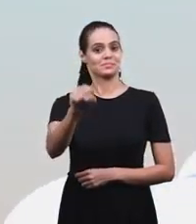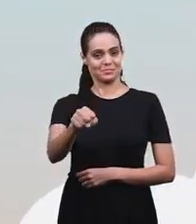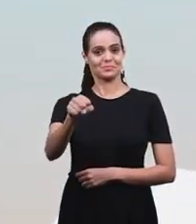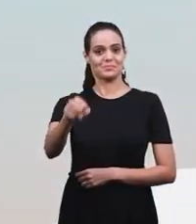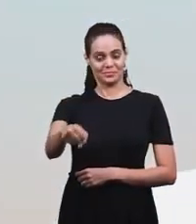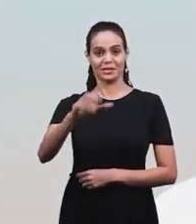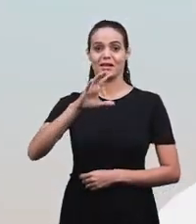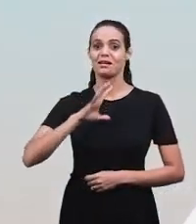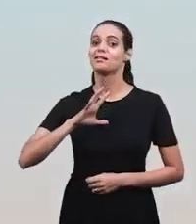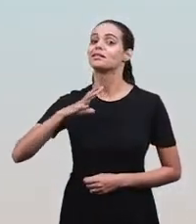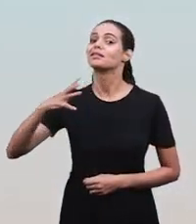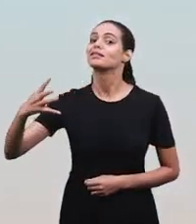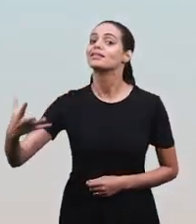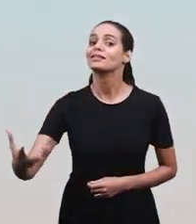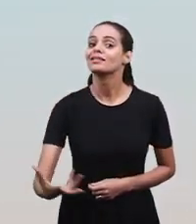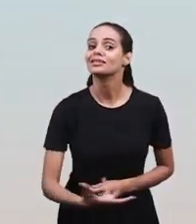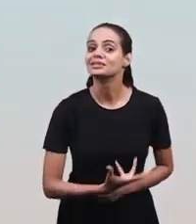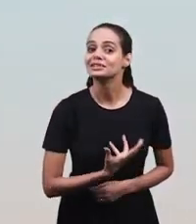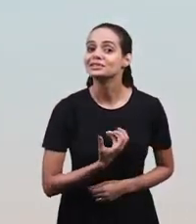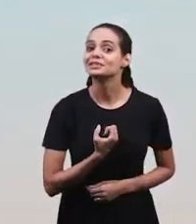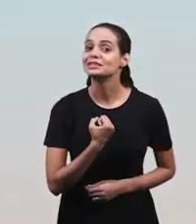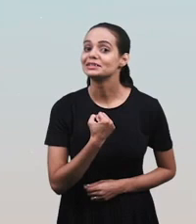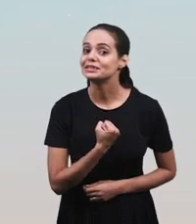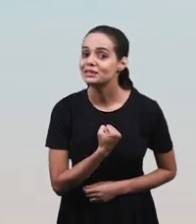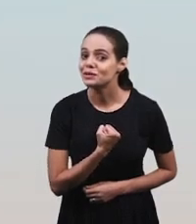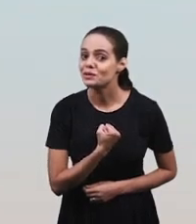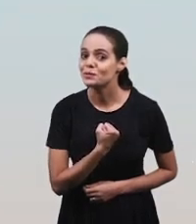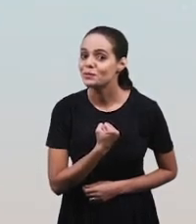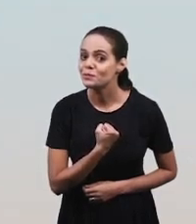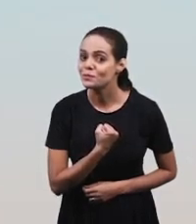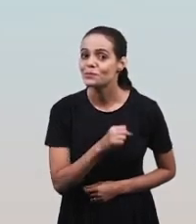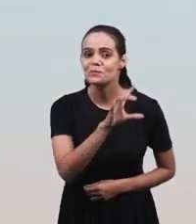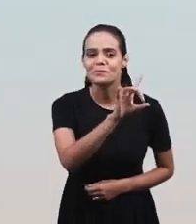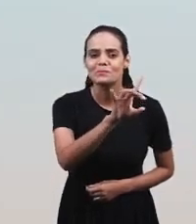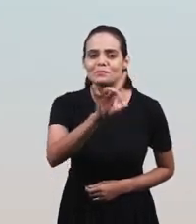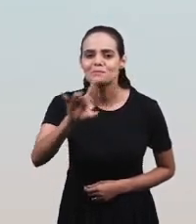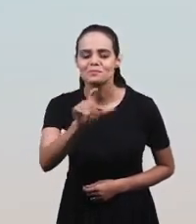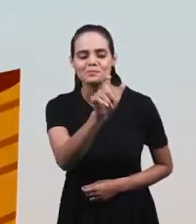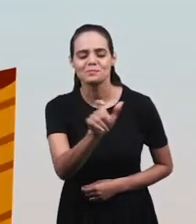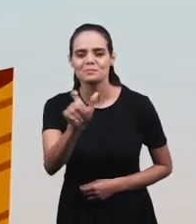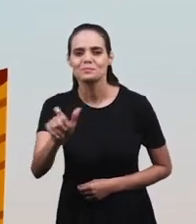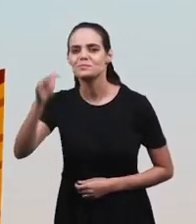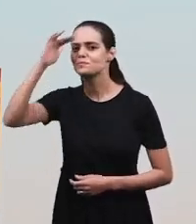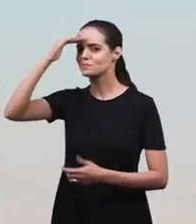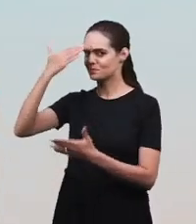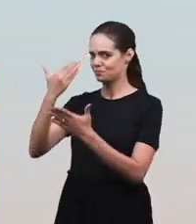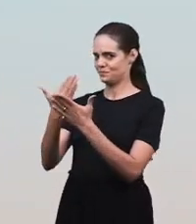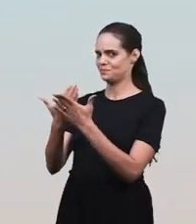Because salvation is for all those who believe.